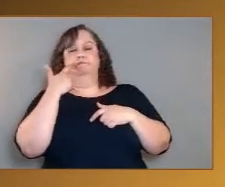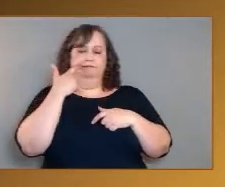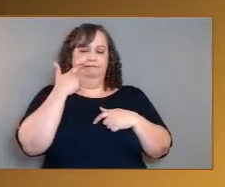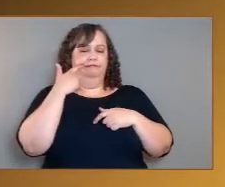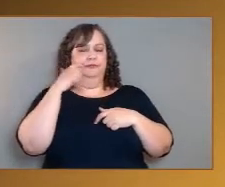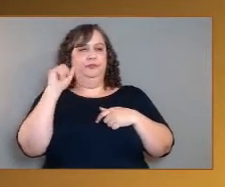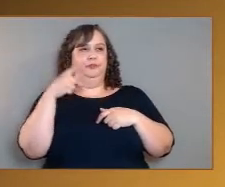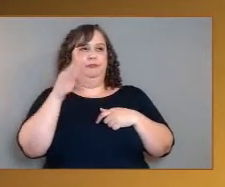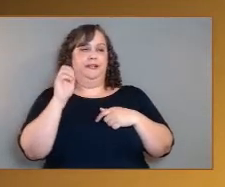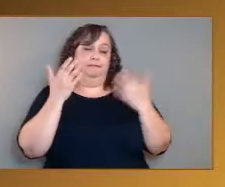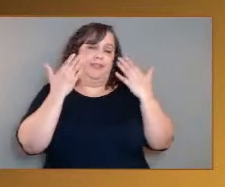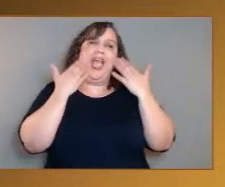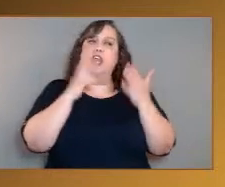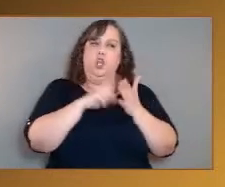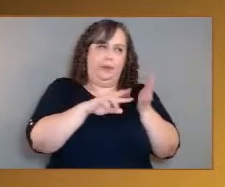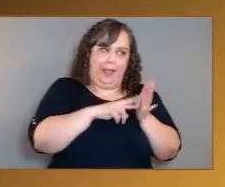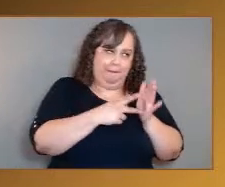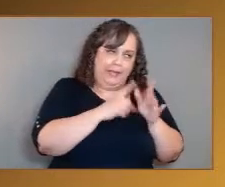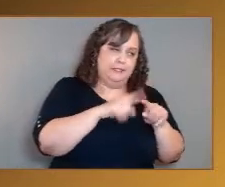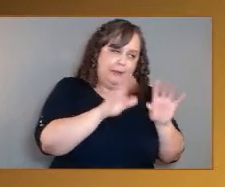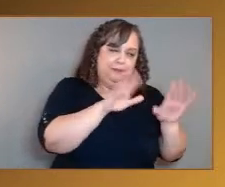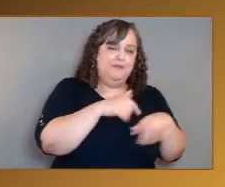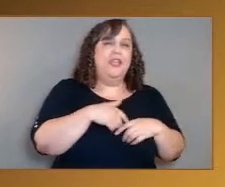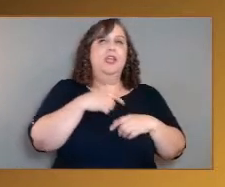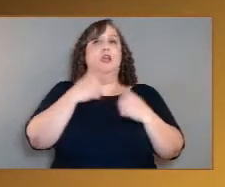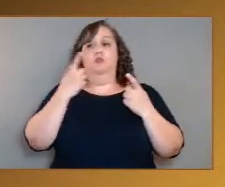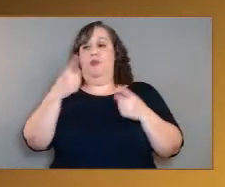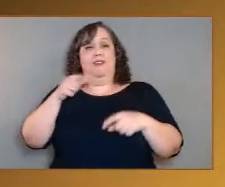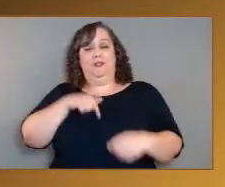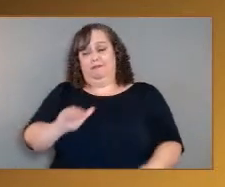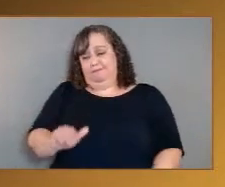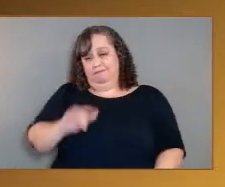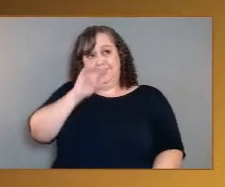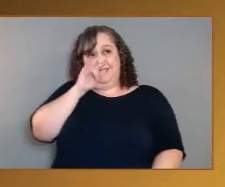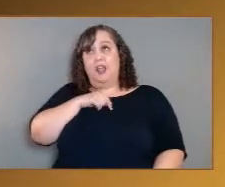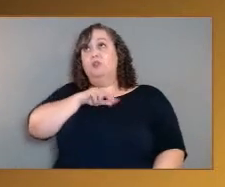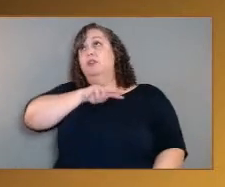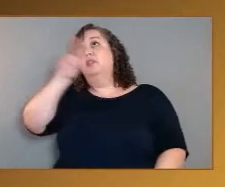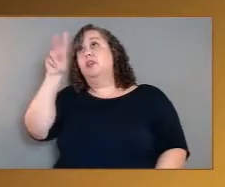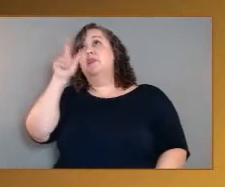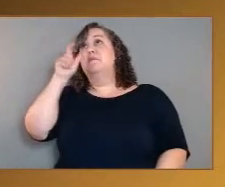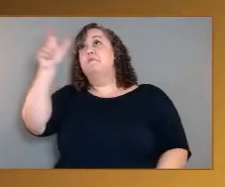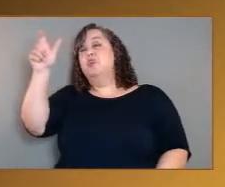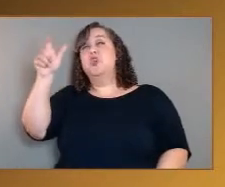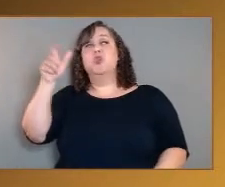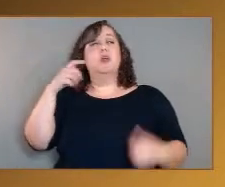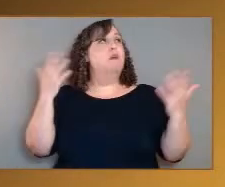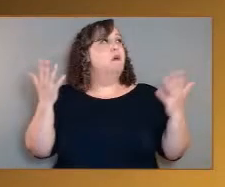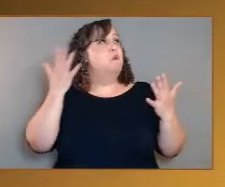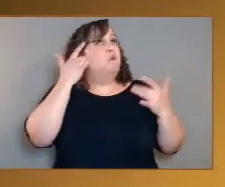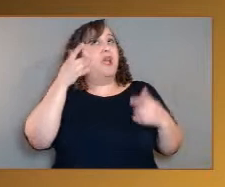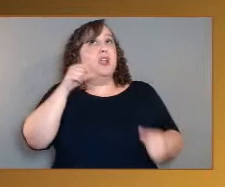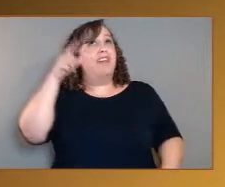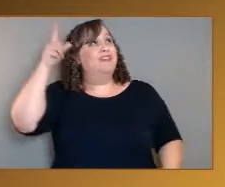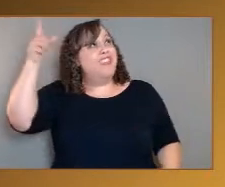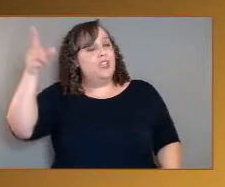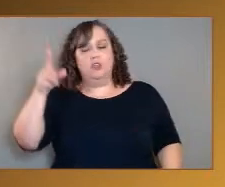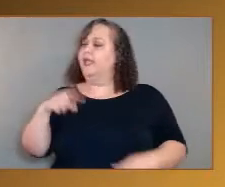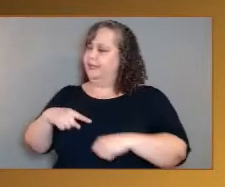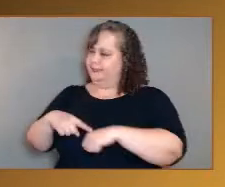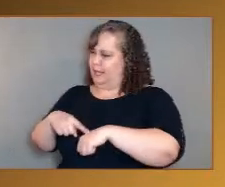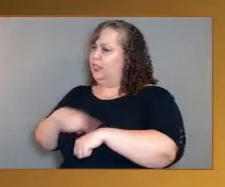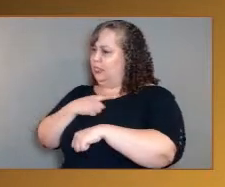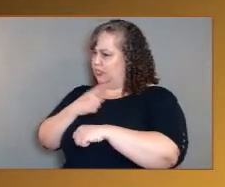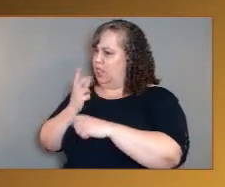And so, but I was looking up at the Moon as a little kid and saying, why aren we there? And my parents said, well, it's a long trip and, you know, gas price is not going to